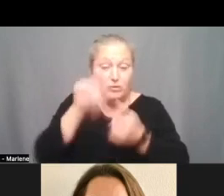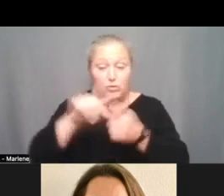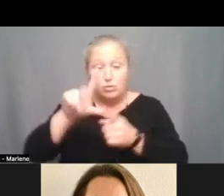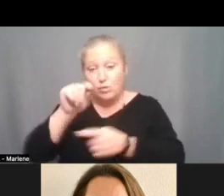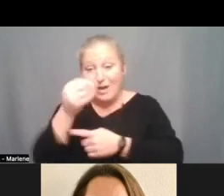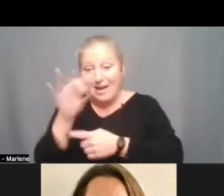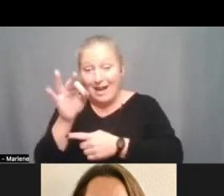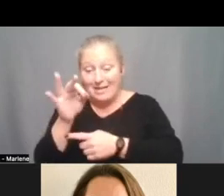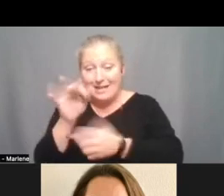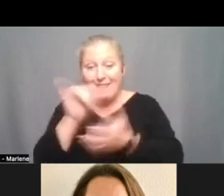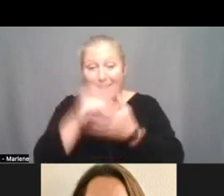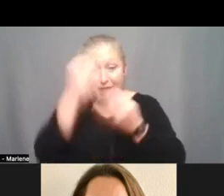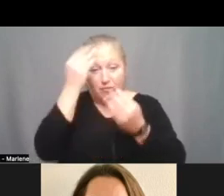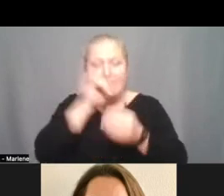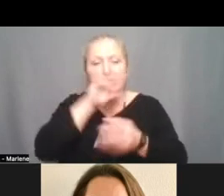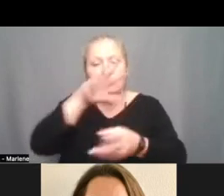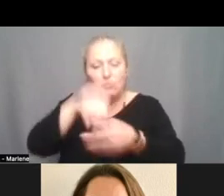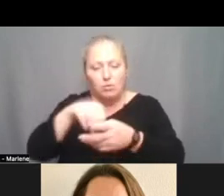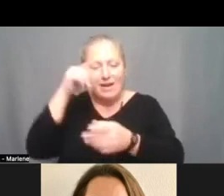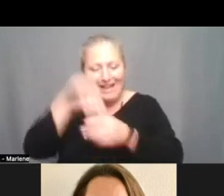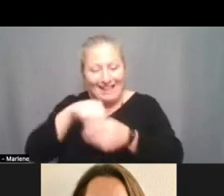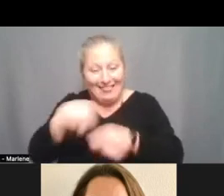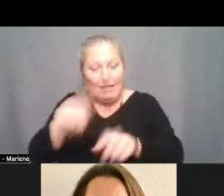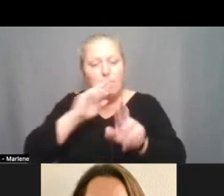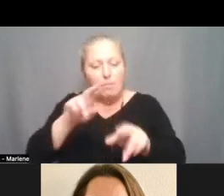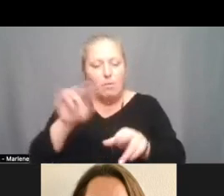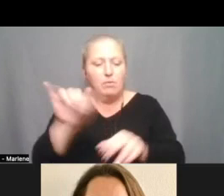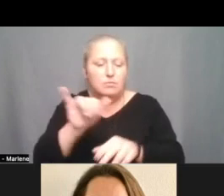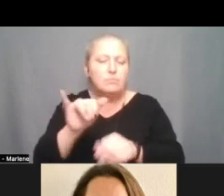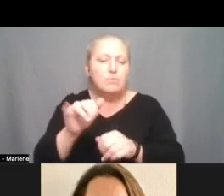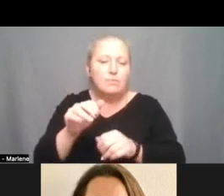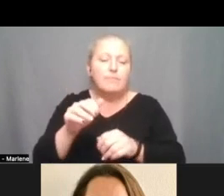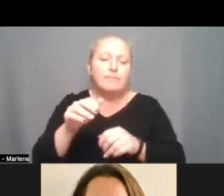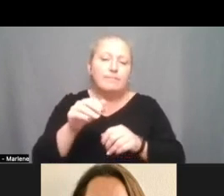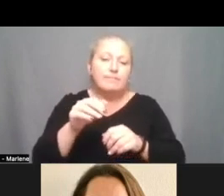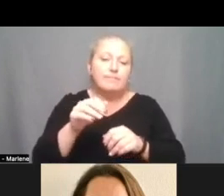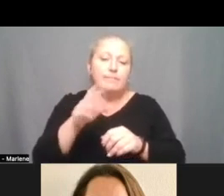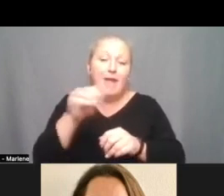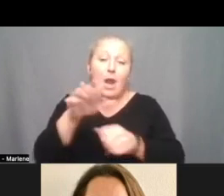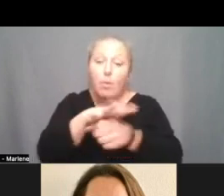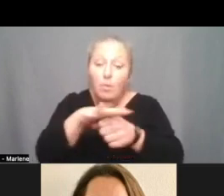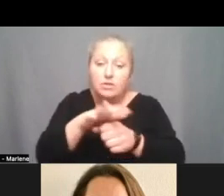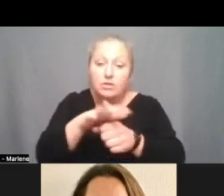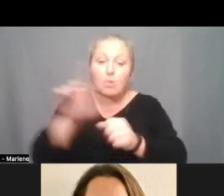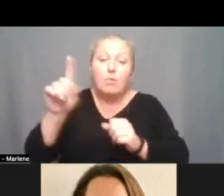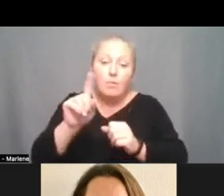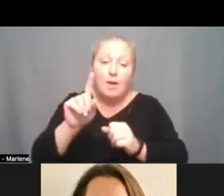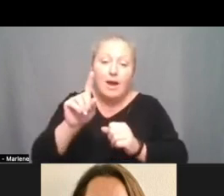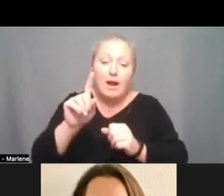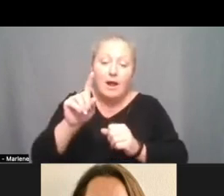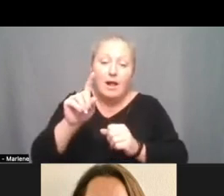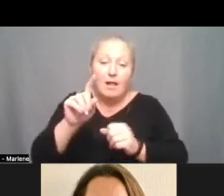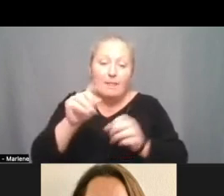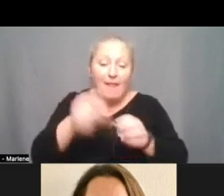is included in this report as well. And then the location of where those pockets of